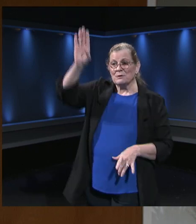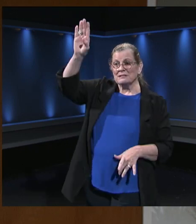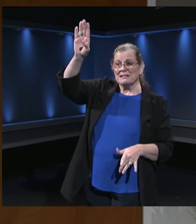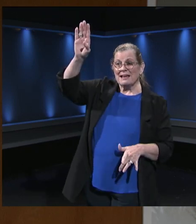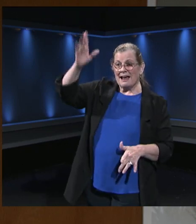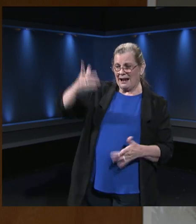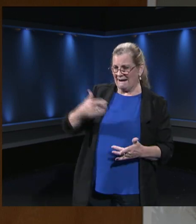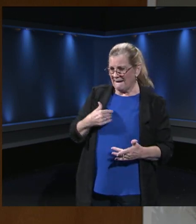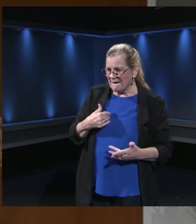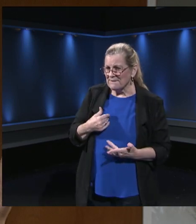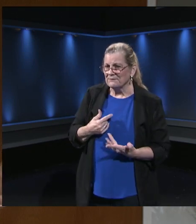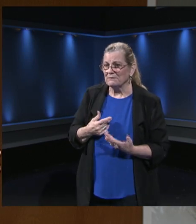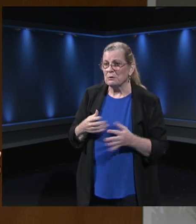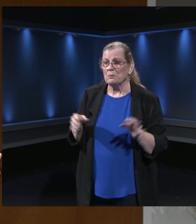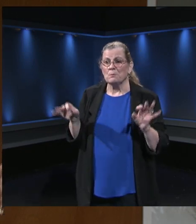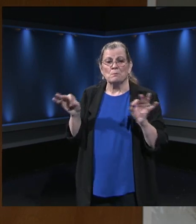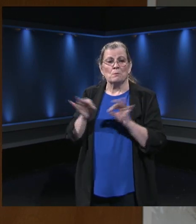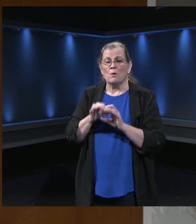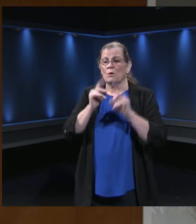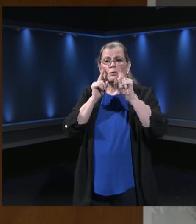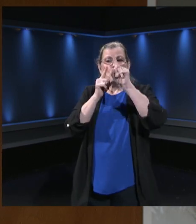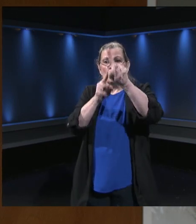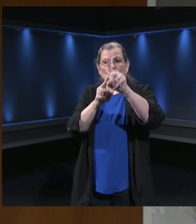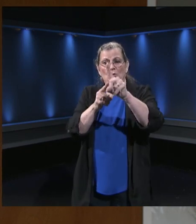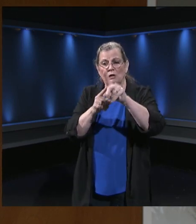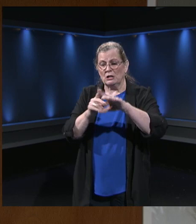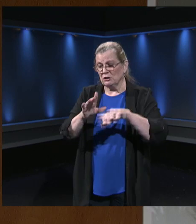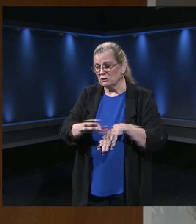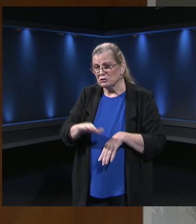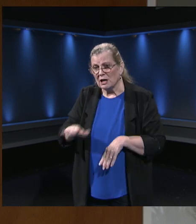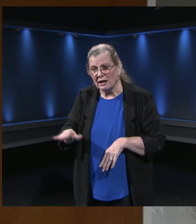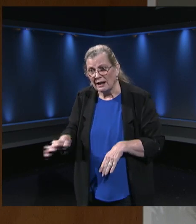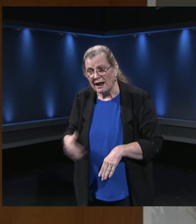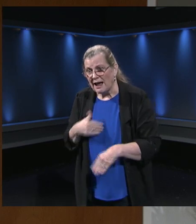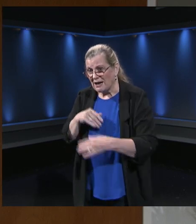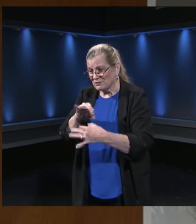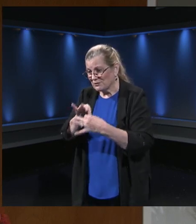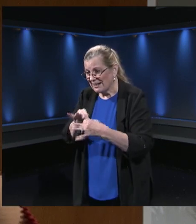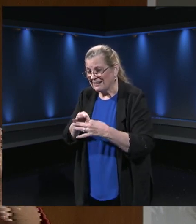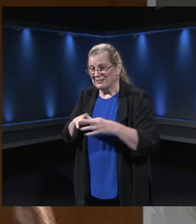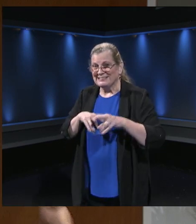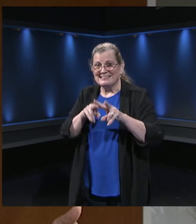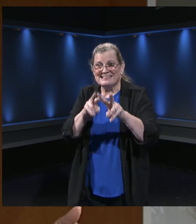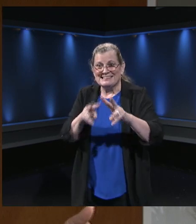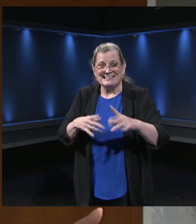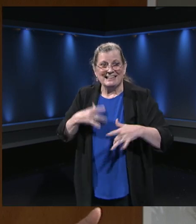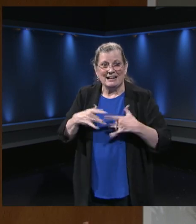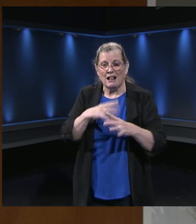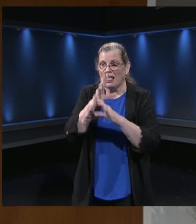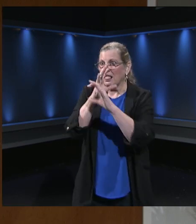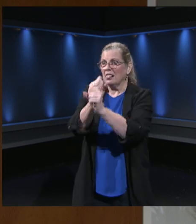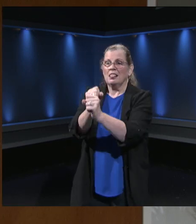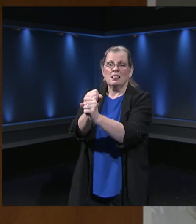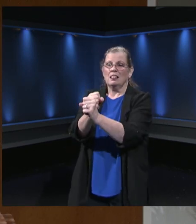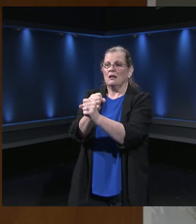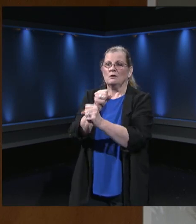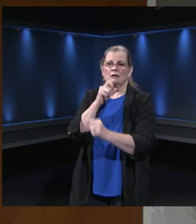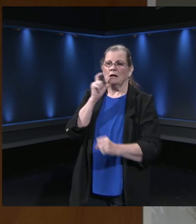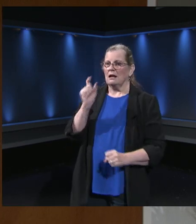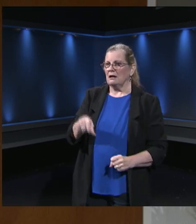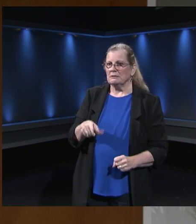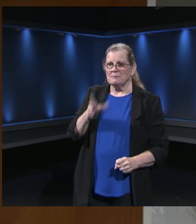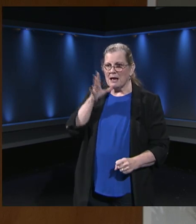is that your child will be so engaged and building relationships and excited that they will be, that you will not need to be involved.